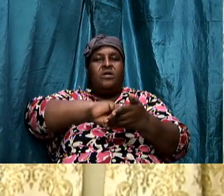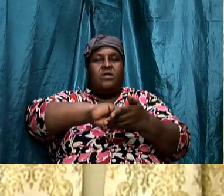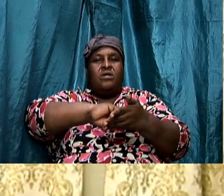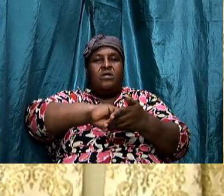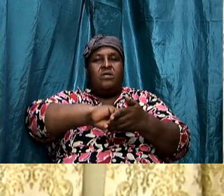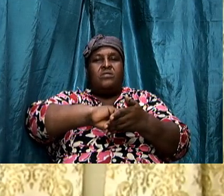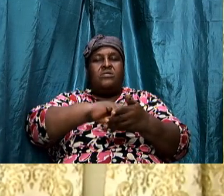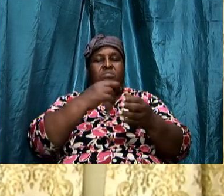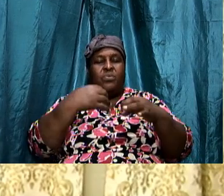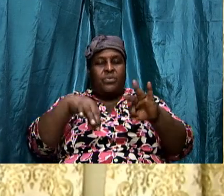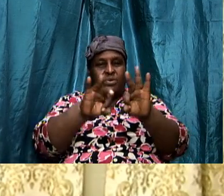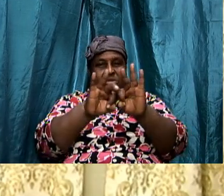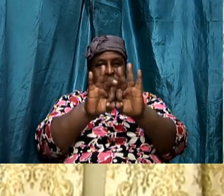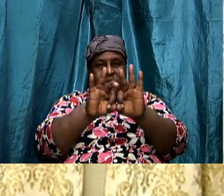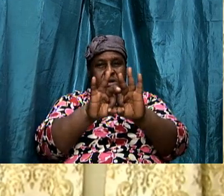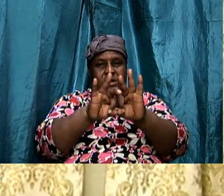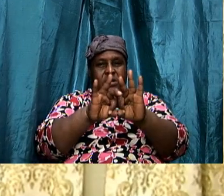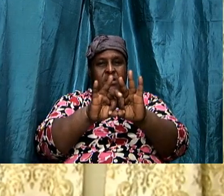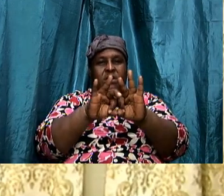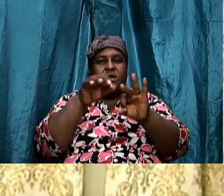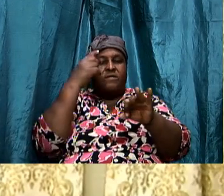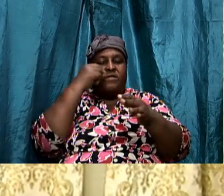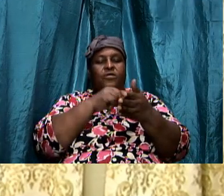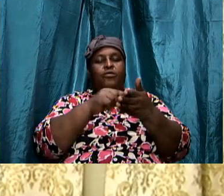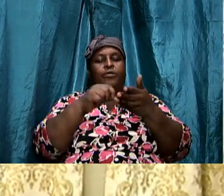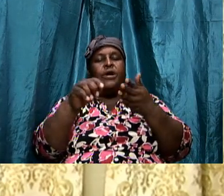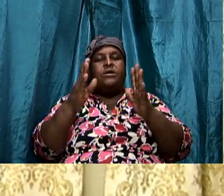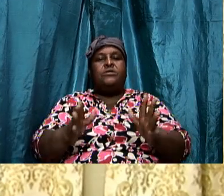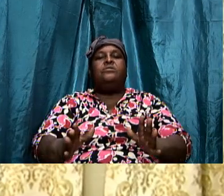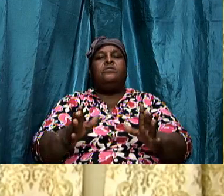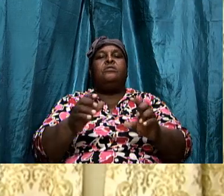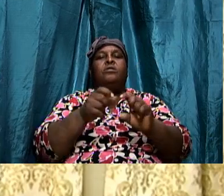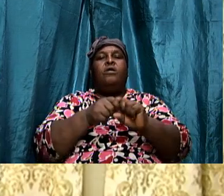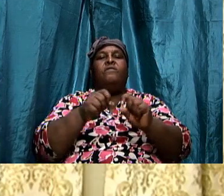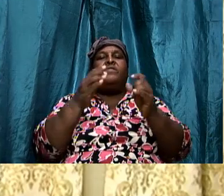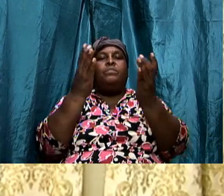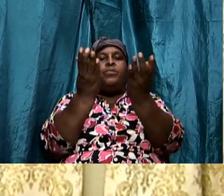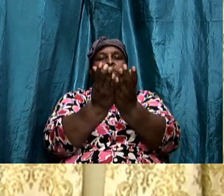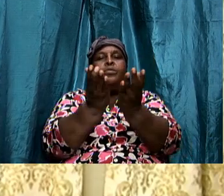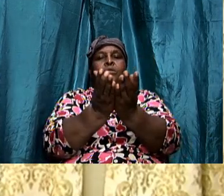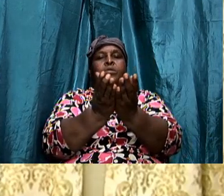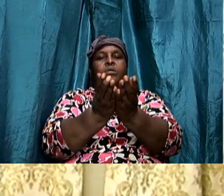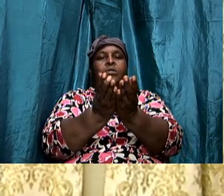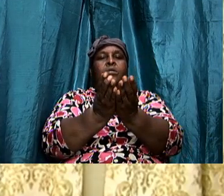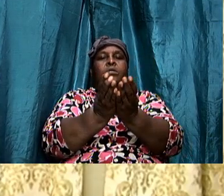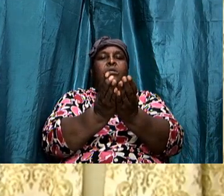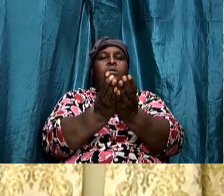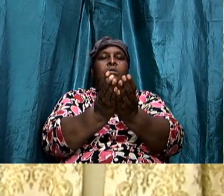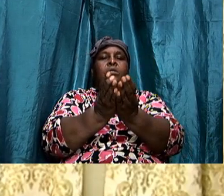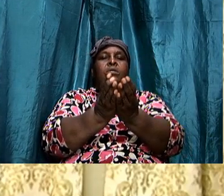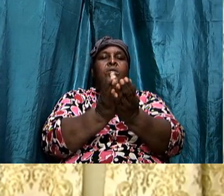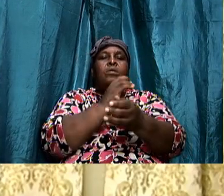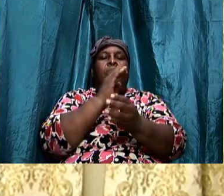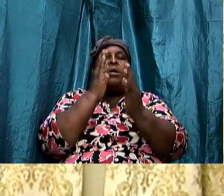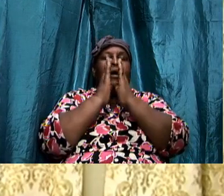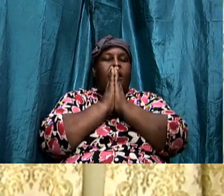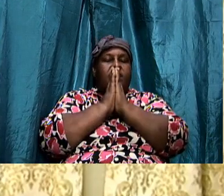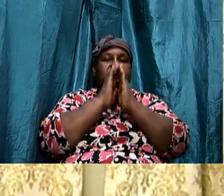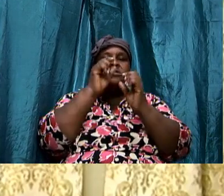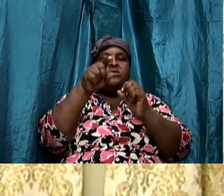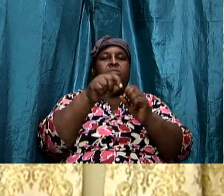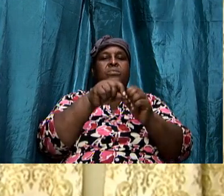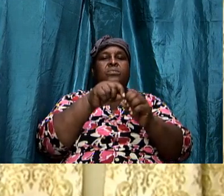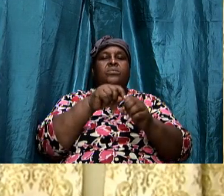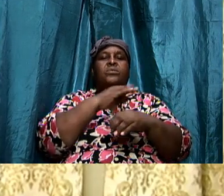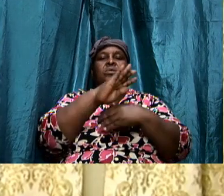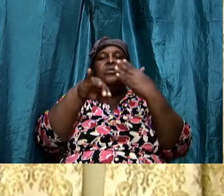of the book. And so, I ask you, all across Canada, the UK, the US, wherever it is that you have